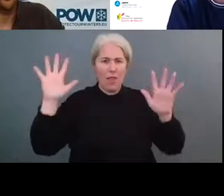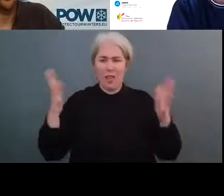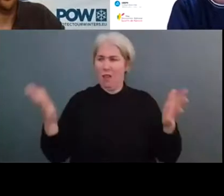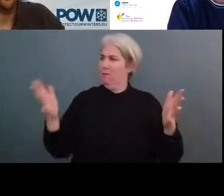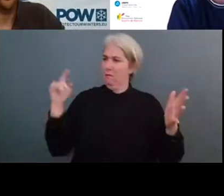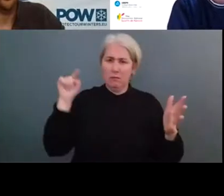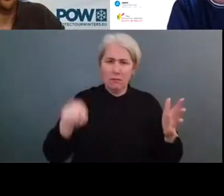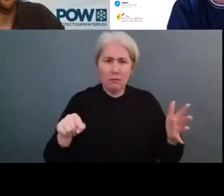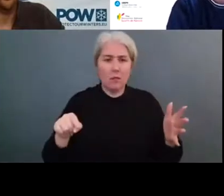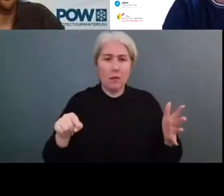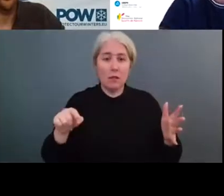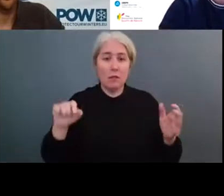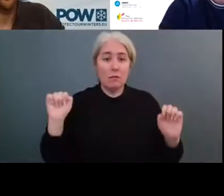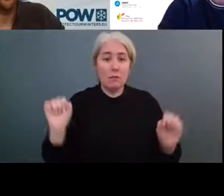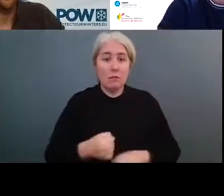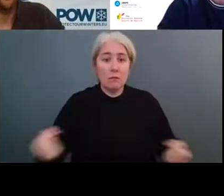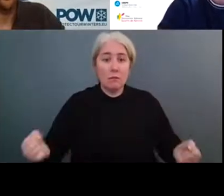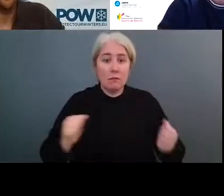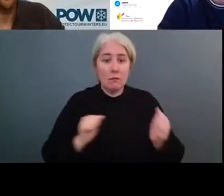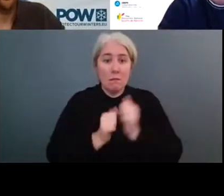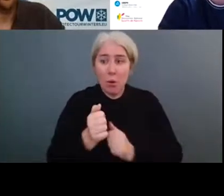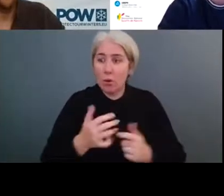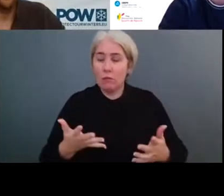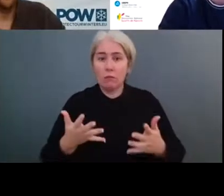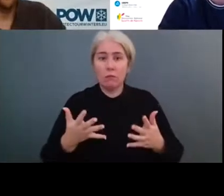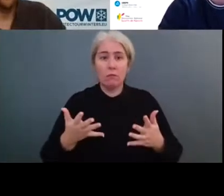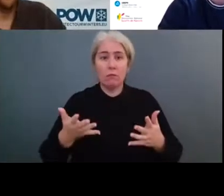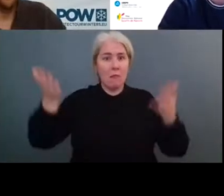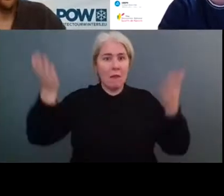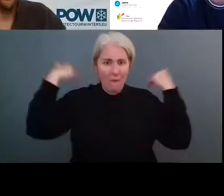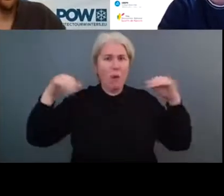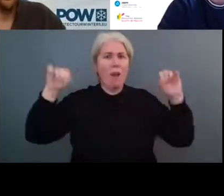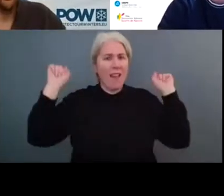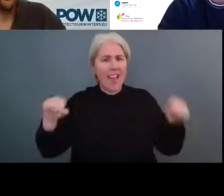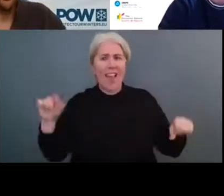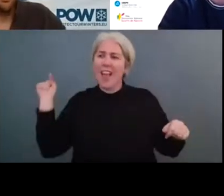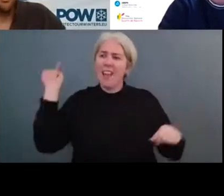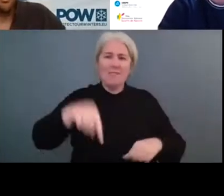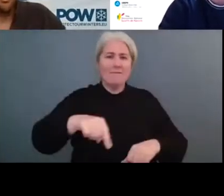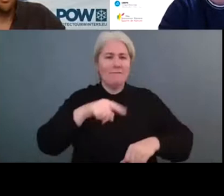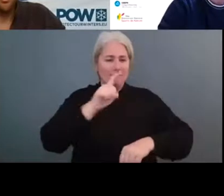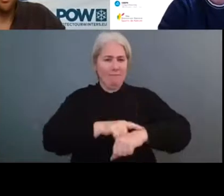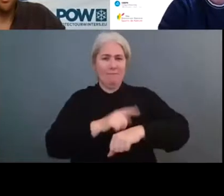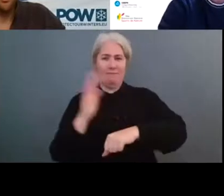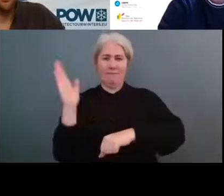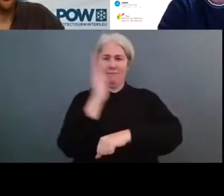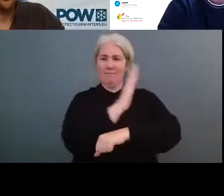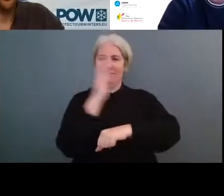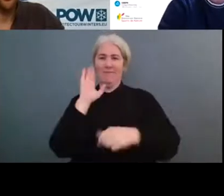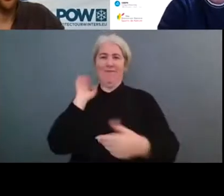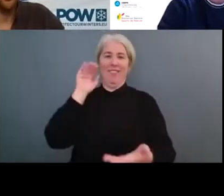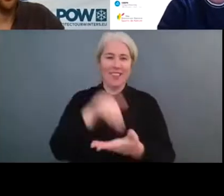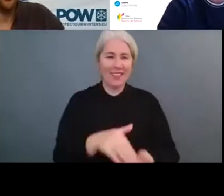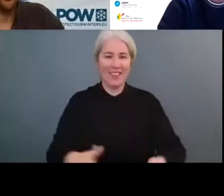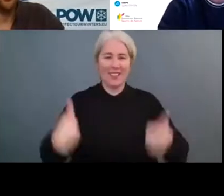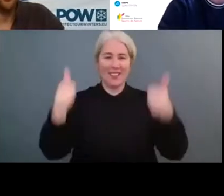than what used to be the norm of predictable weather. And